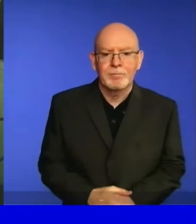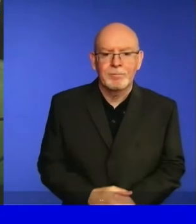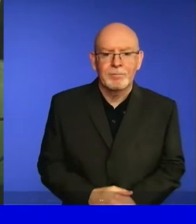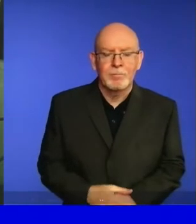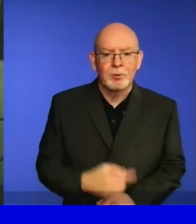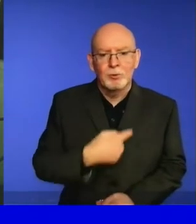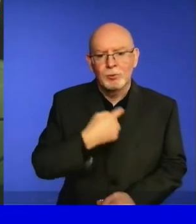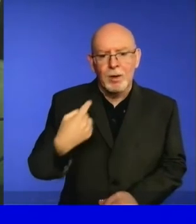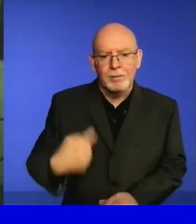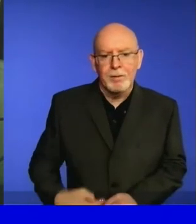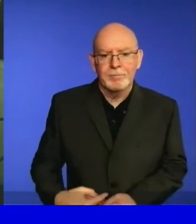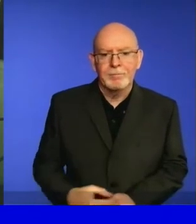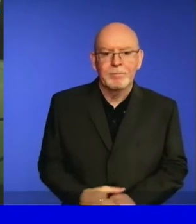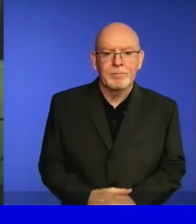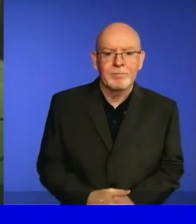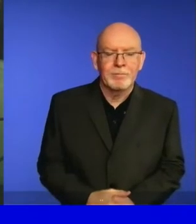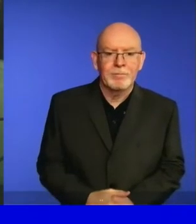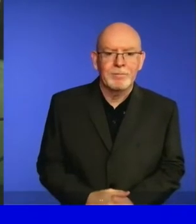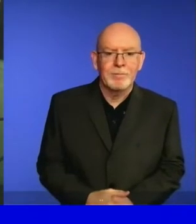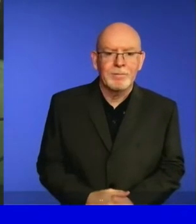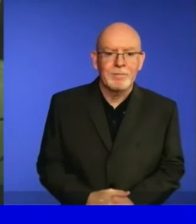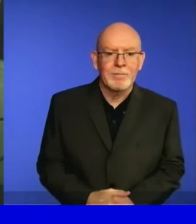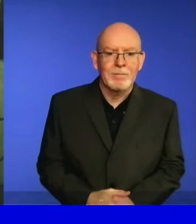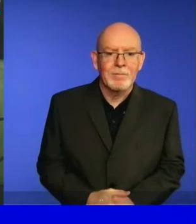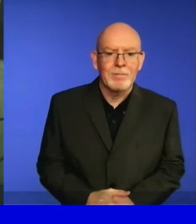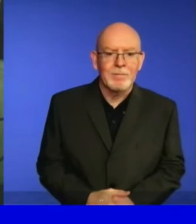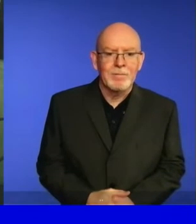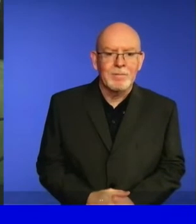China, Colombia,